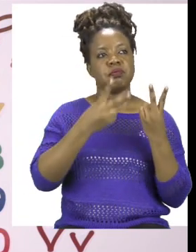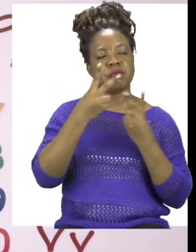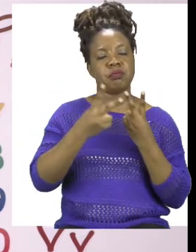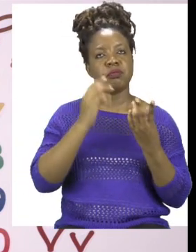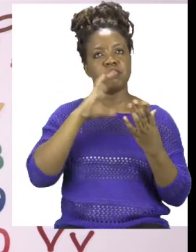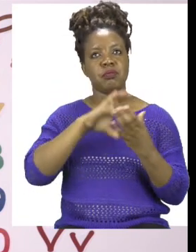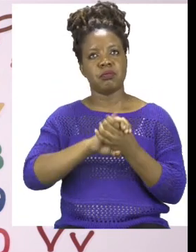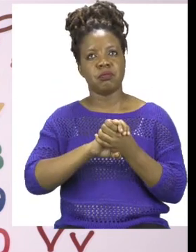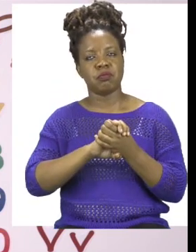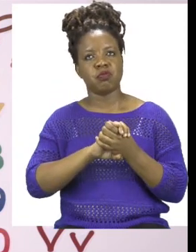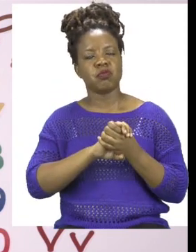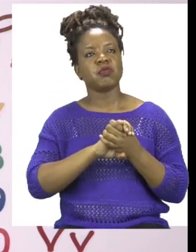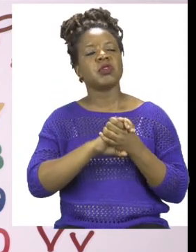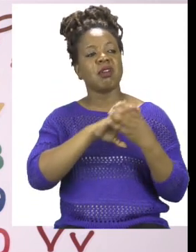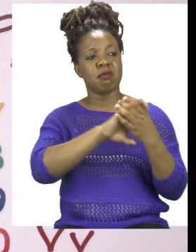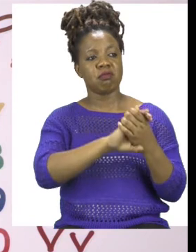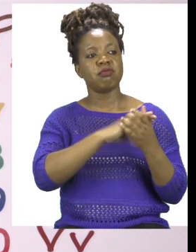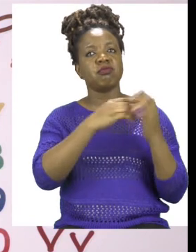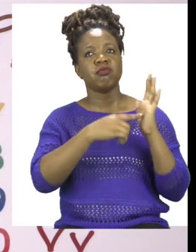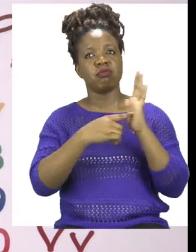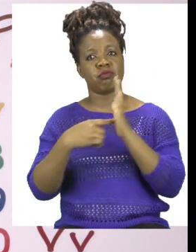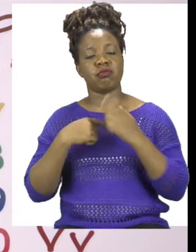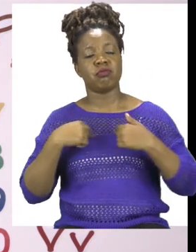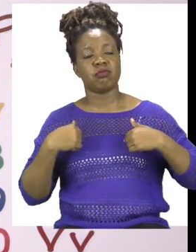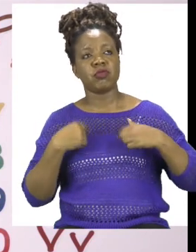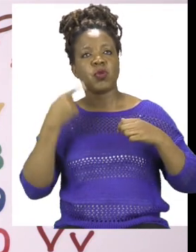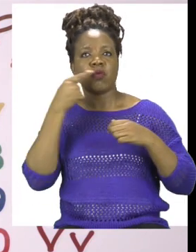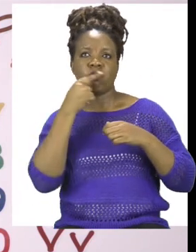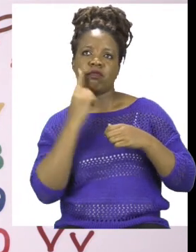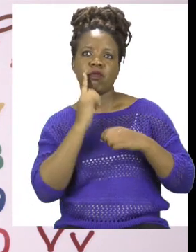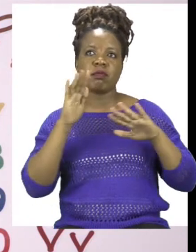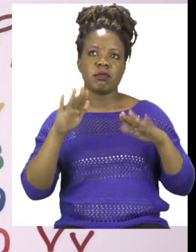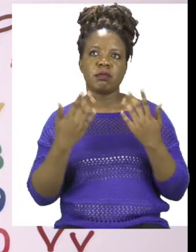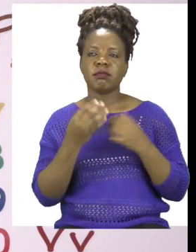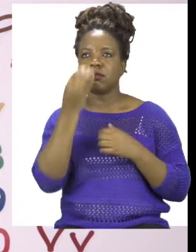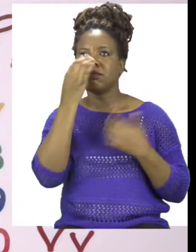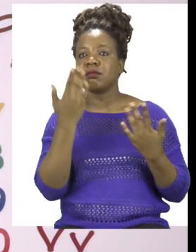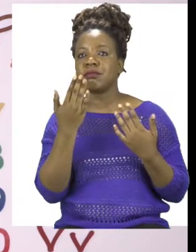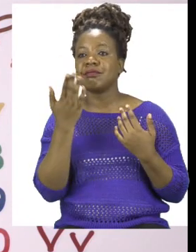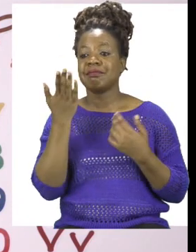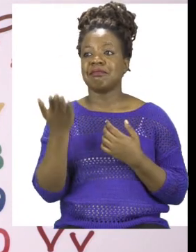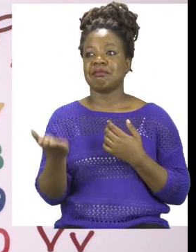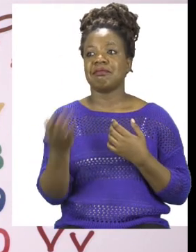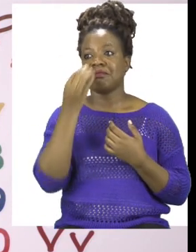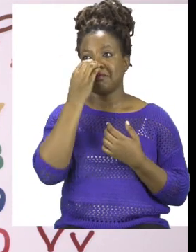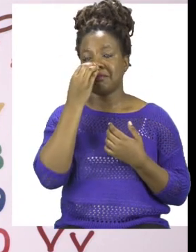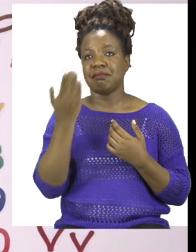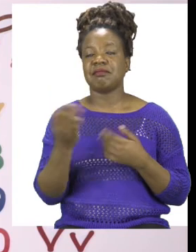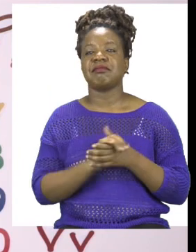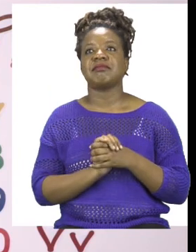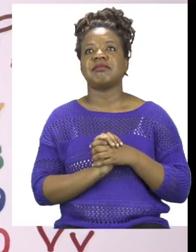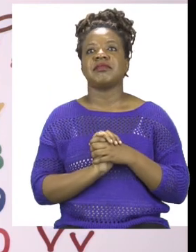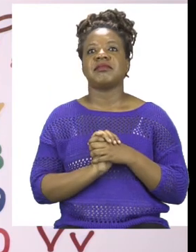how to brush our teeth nicely. Soshi, are you ready? Wonderful Soshi! So,